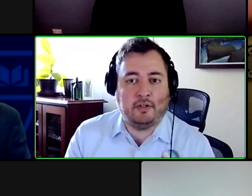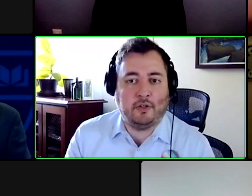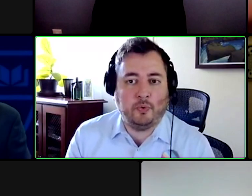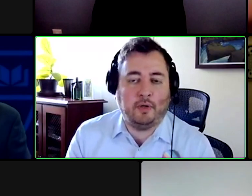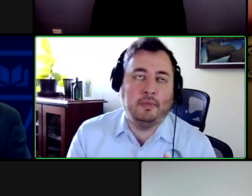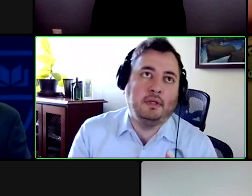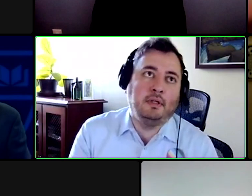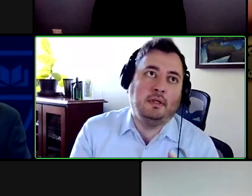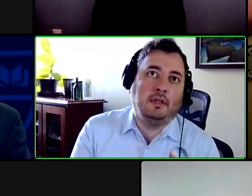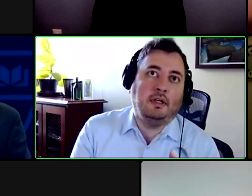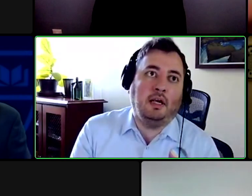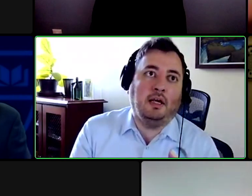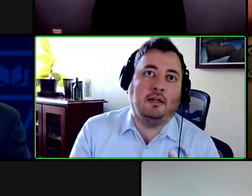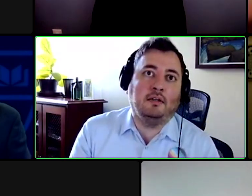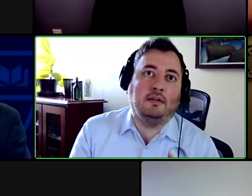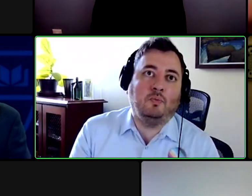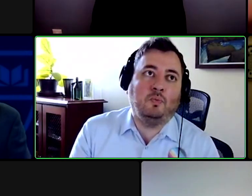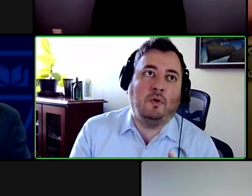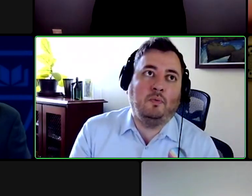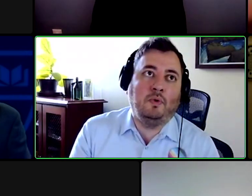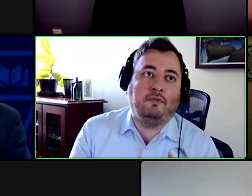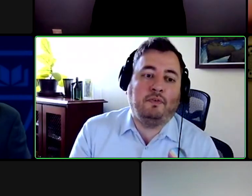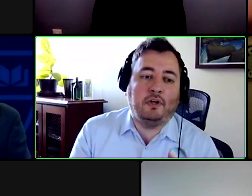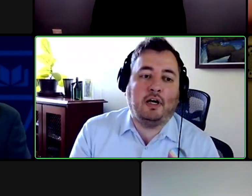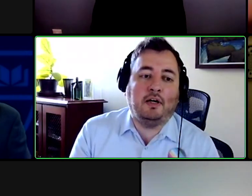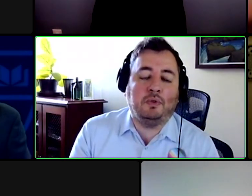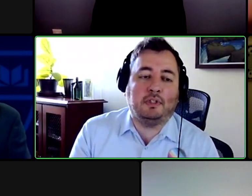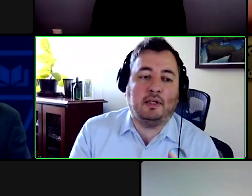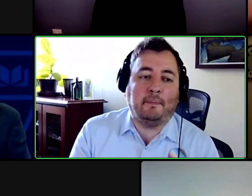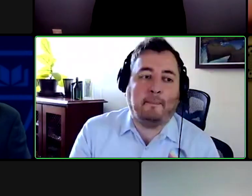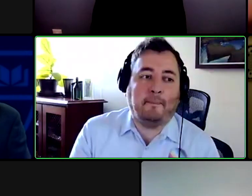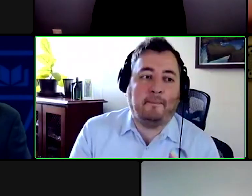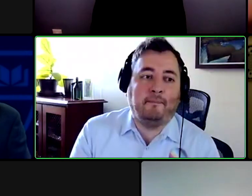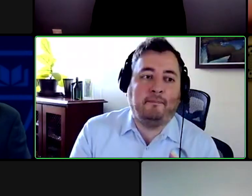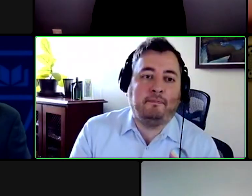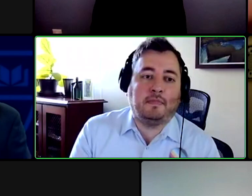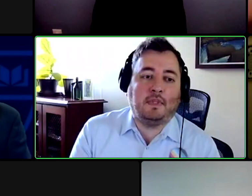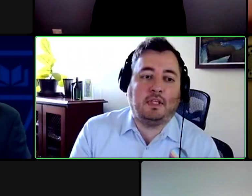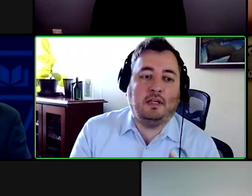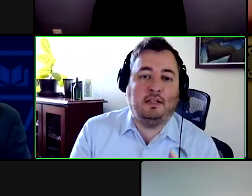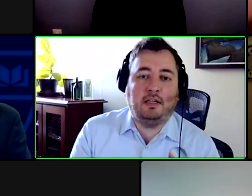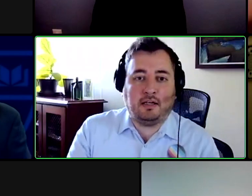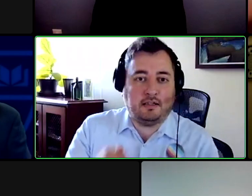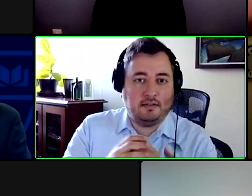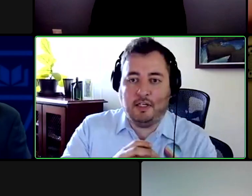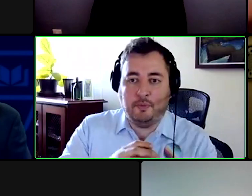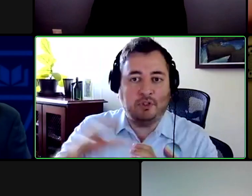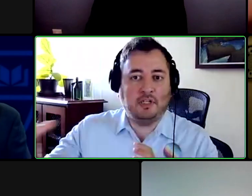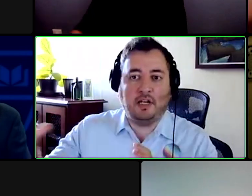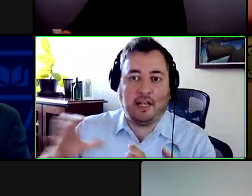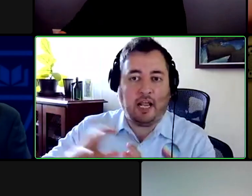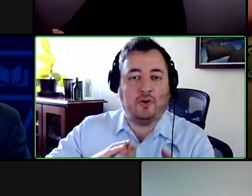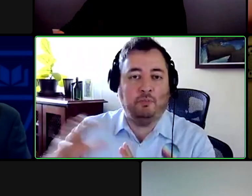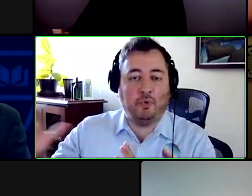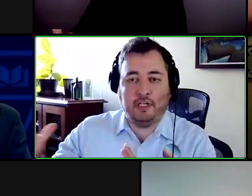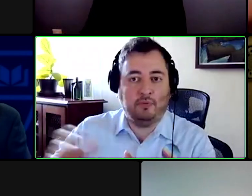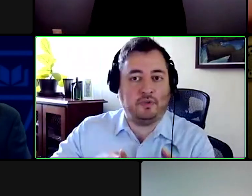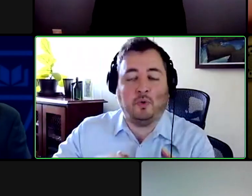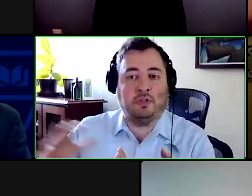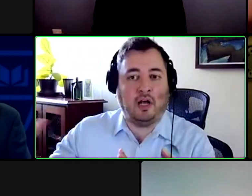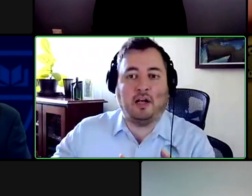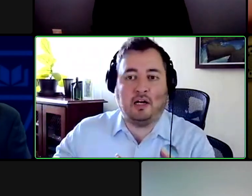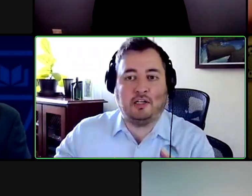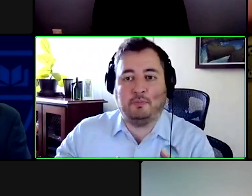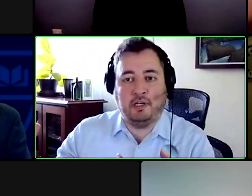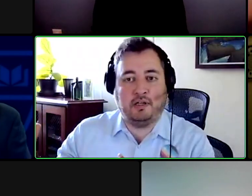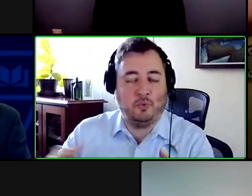was provided to them and once we figured out was that yes the emergency care can proceed